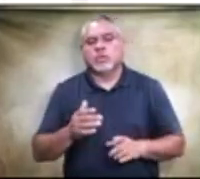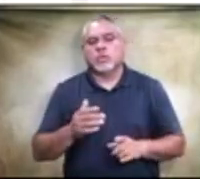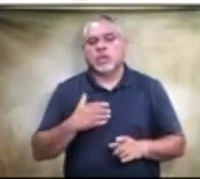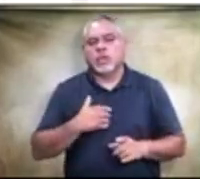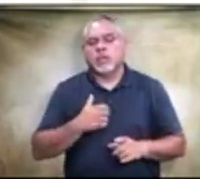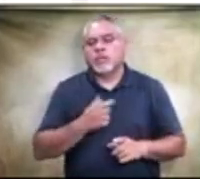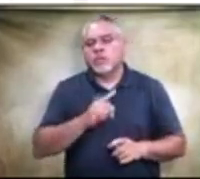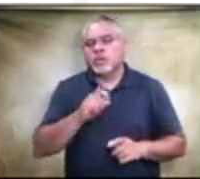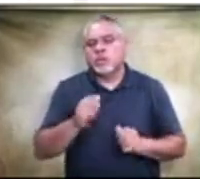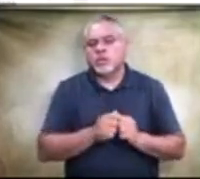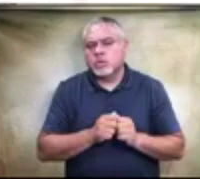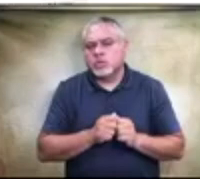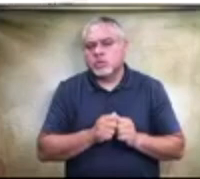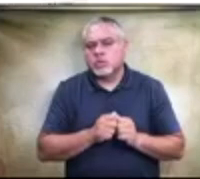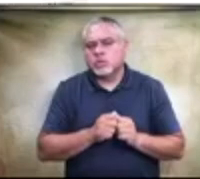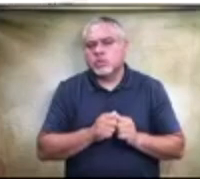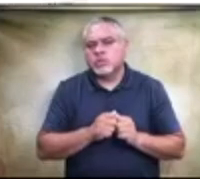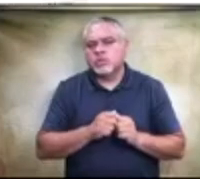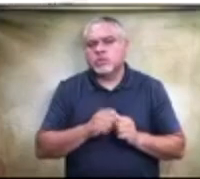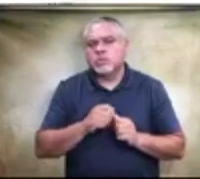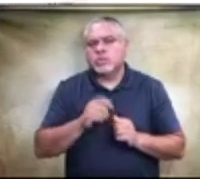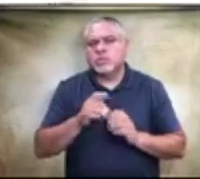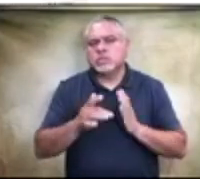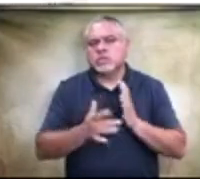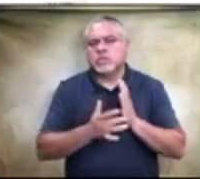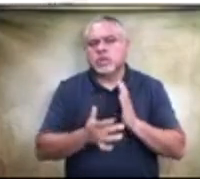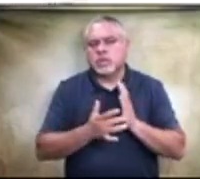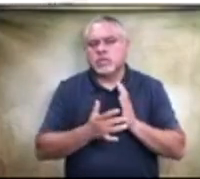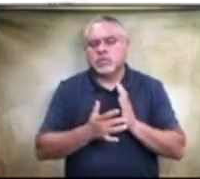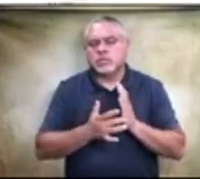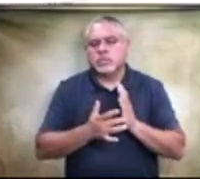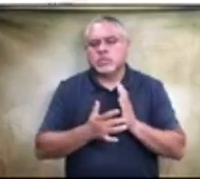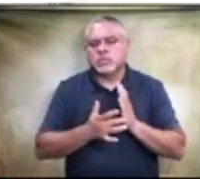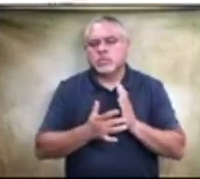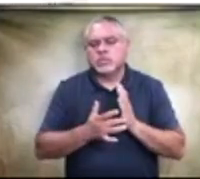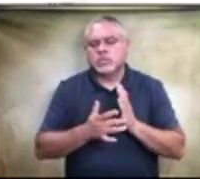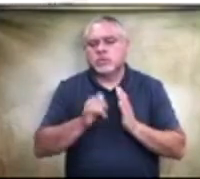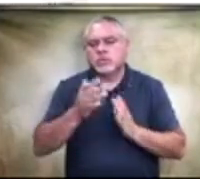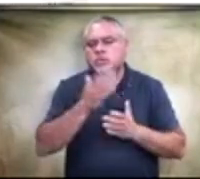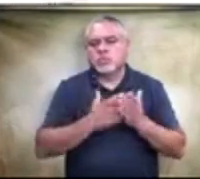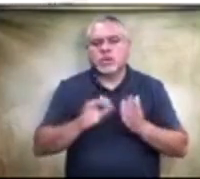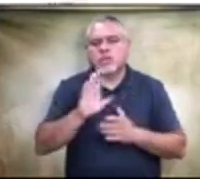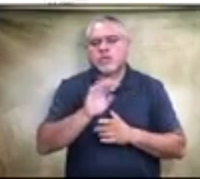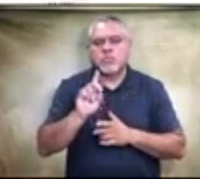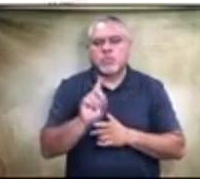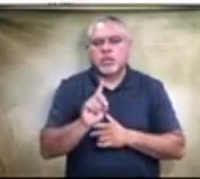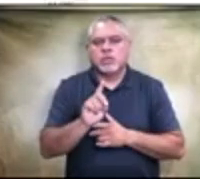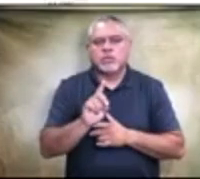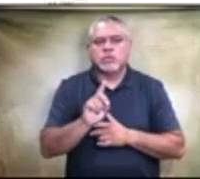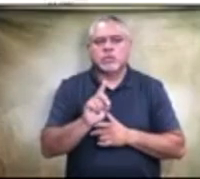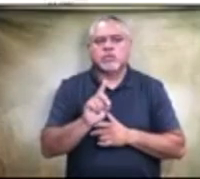the water fountains and the technology that originally wasn't part of the bond. So are we